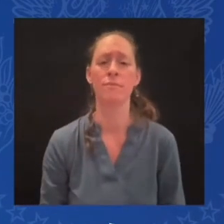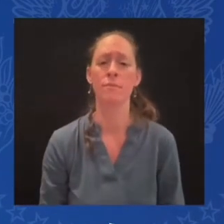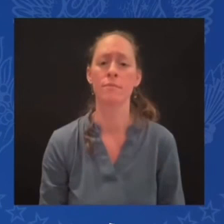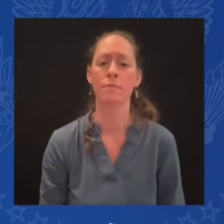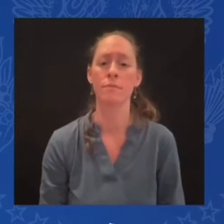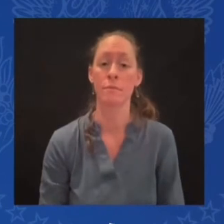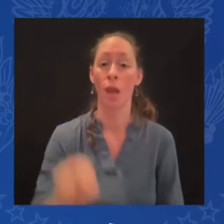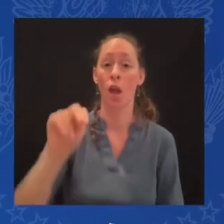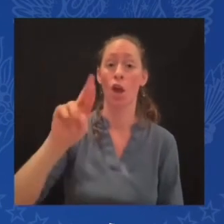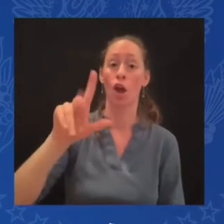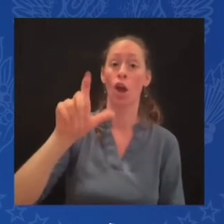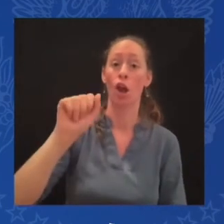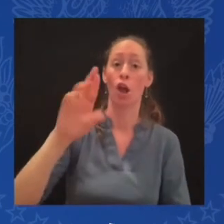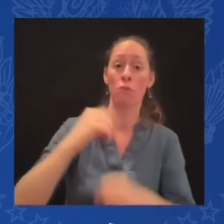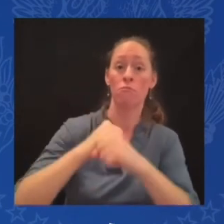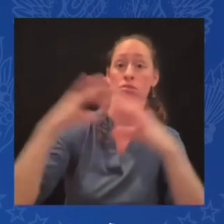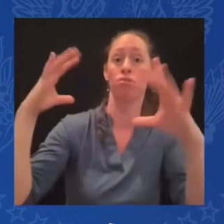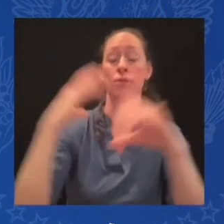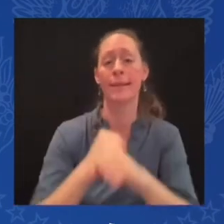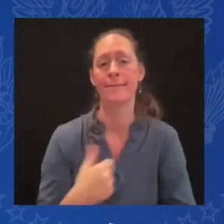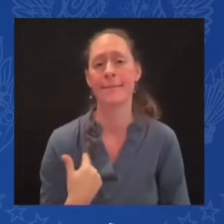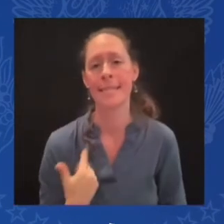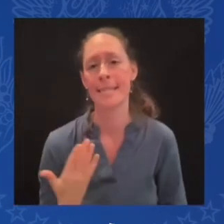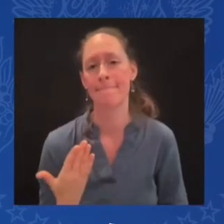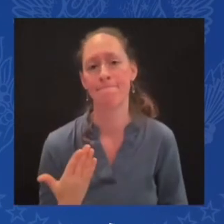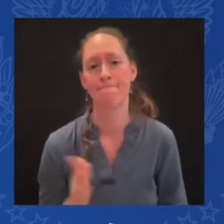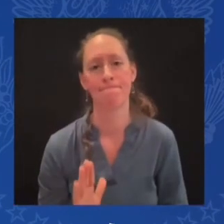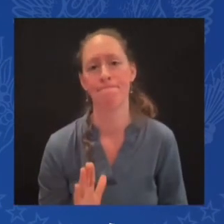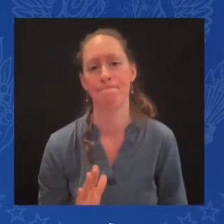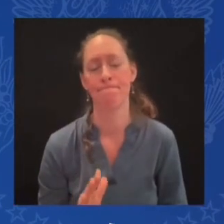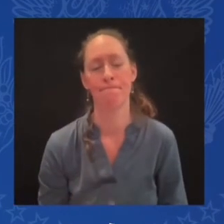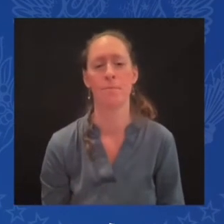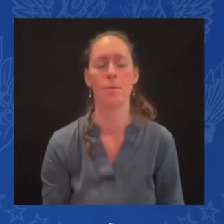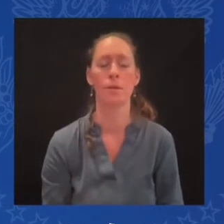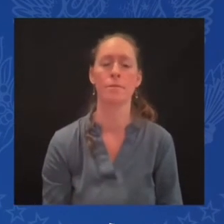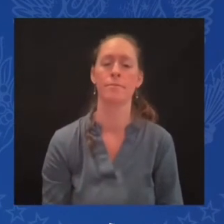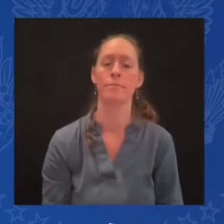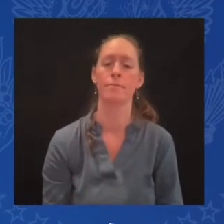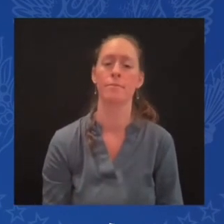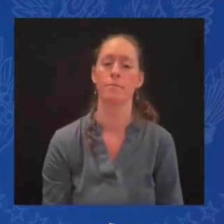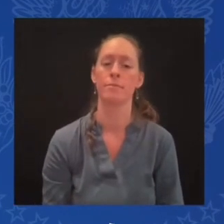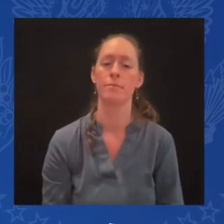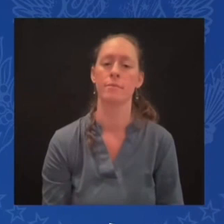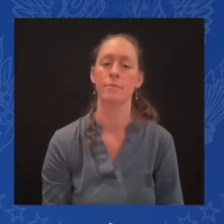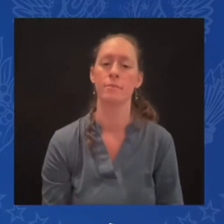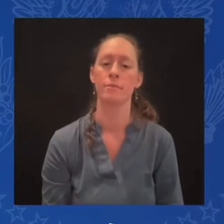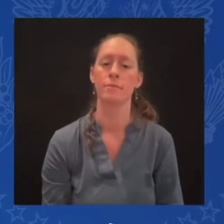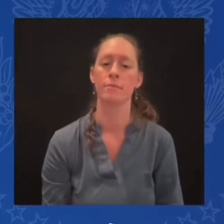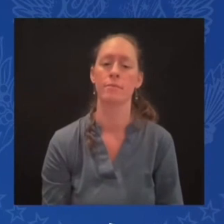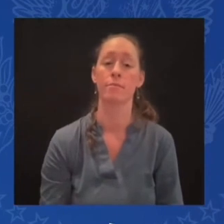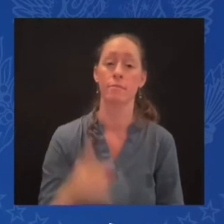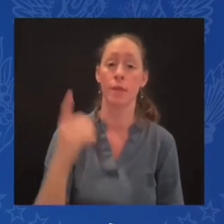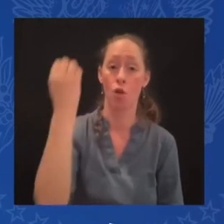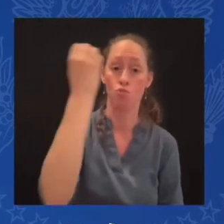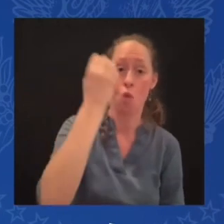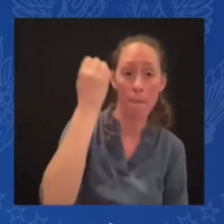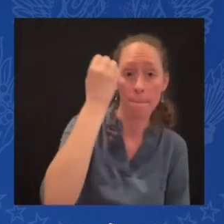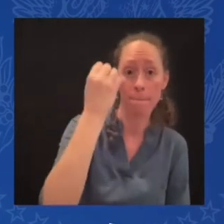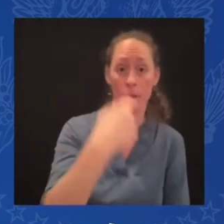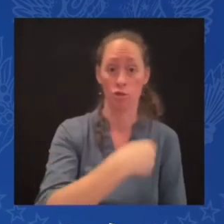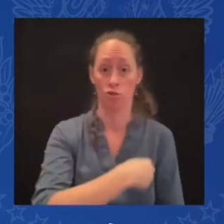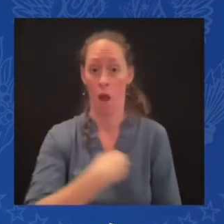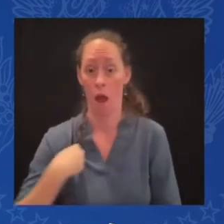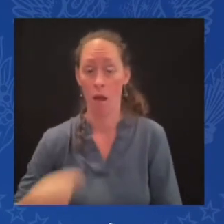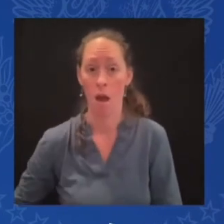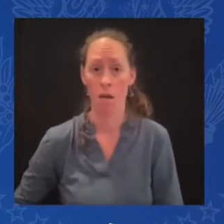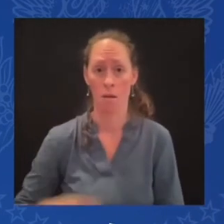Not only has the West, but China and the rest of the world has said, that's, don't go there. Don't go there. Number two.